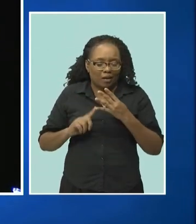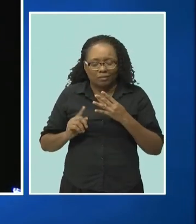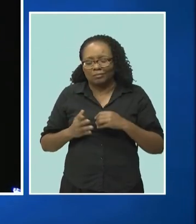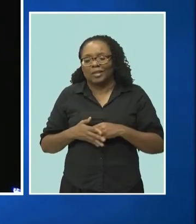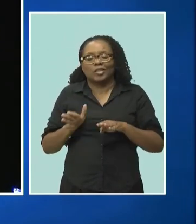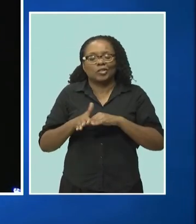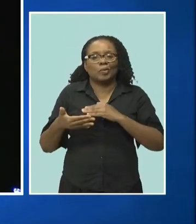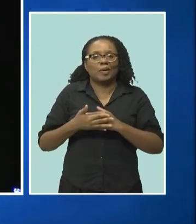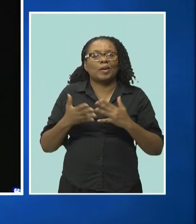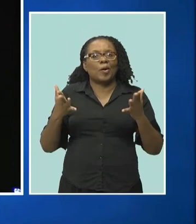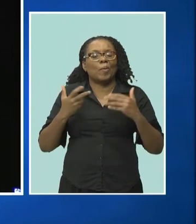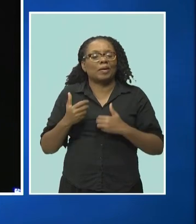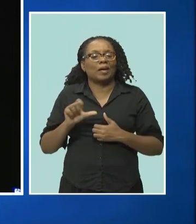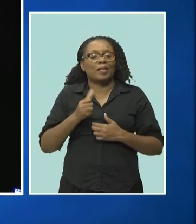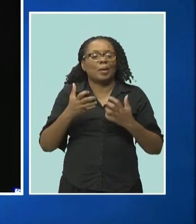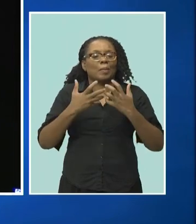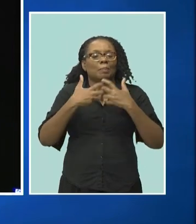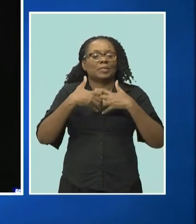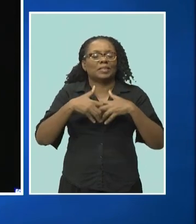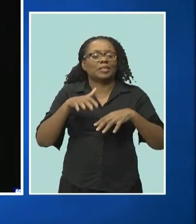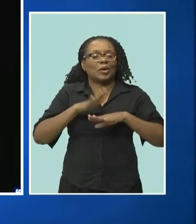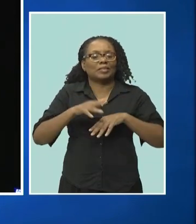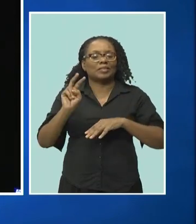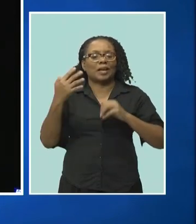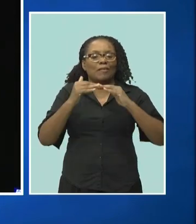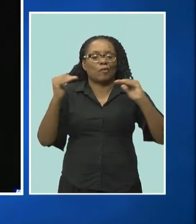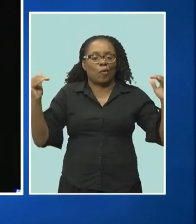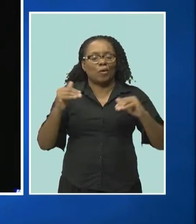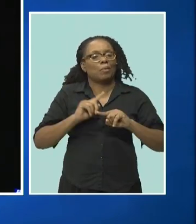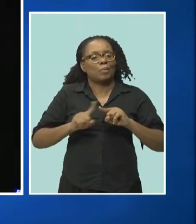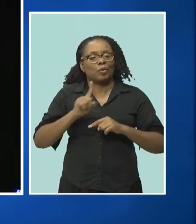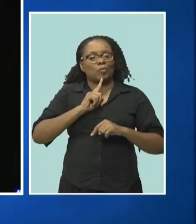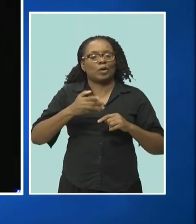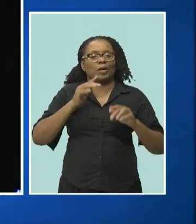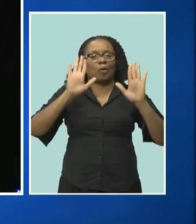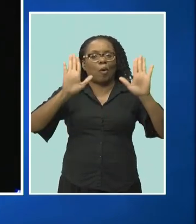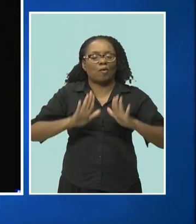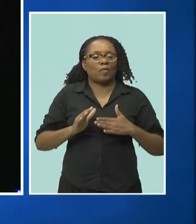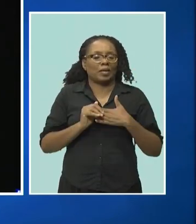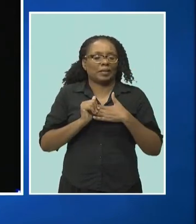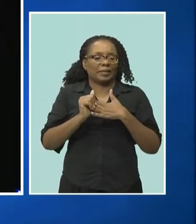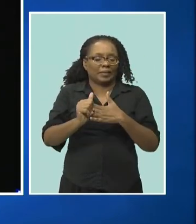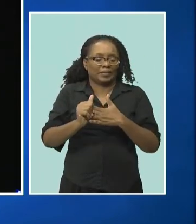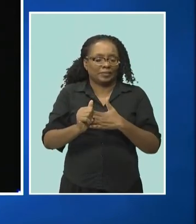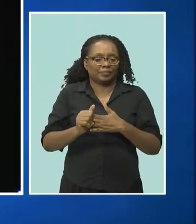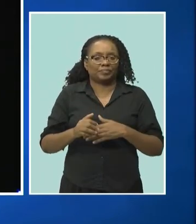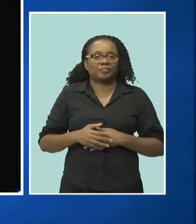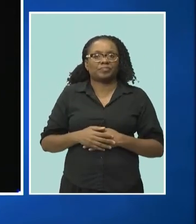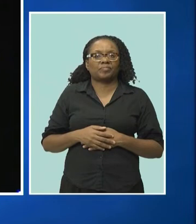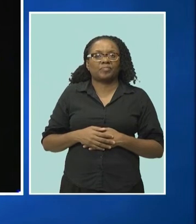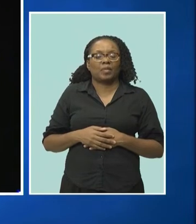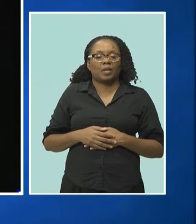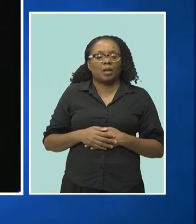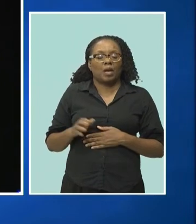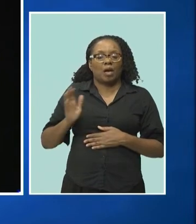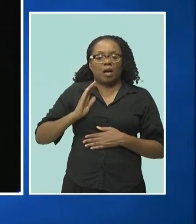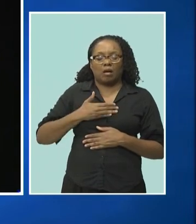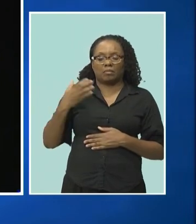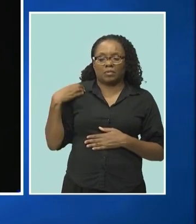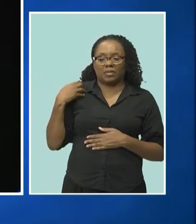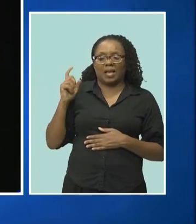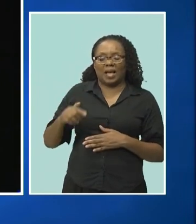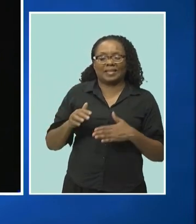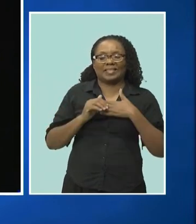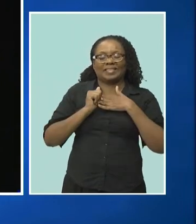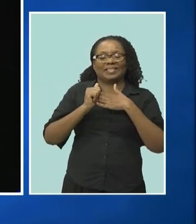of their stores. Leadership at its very best, because often Don was having to lead upwards in terms of leading senior members